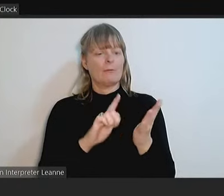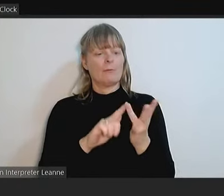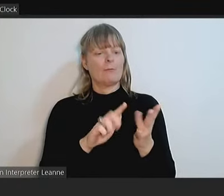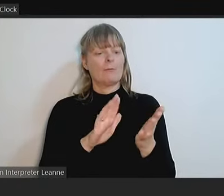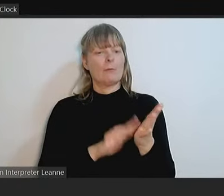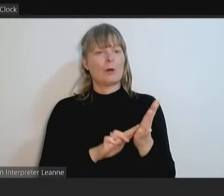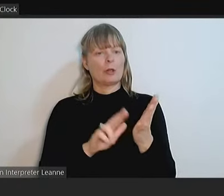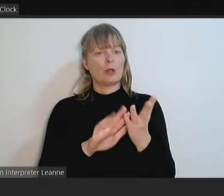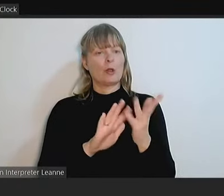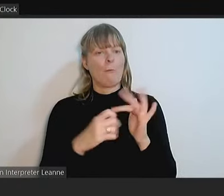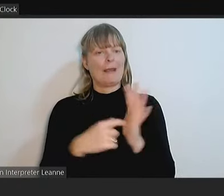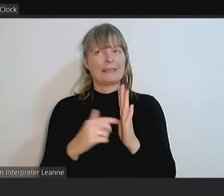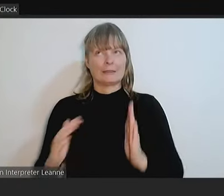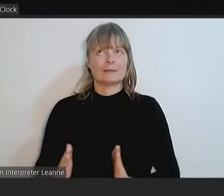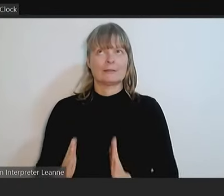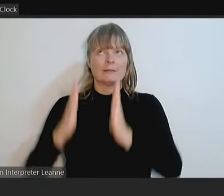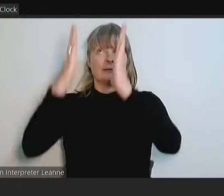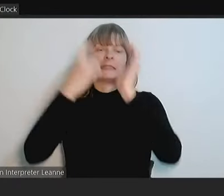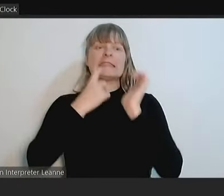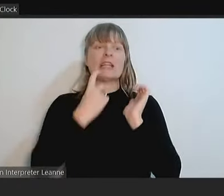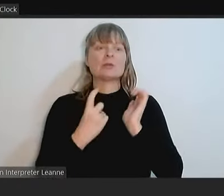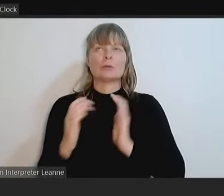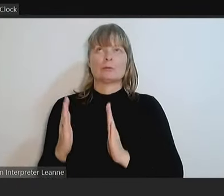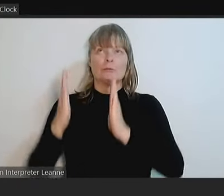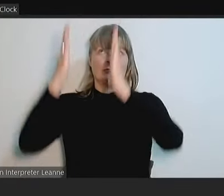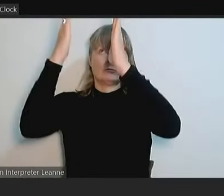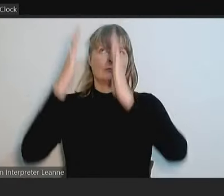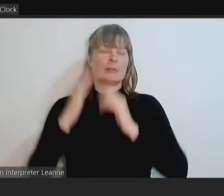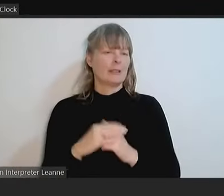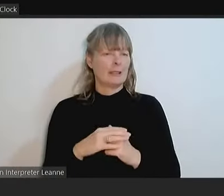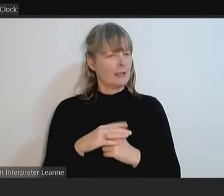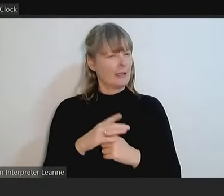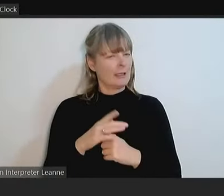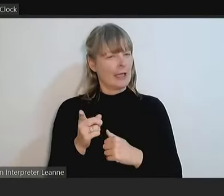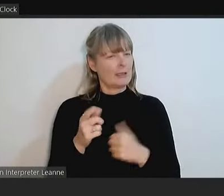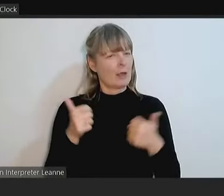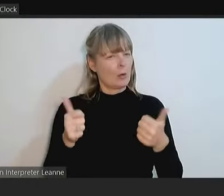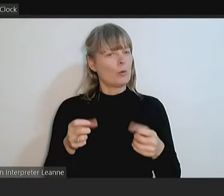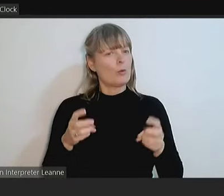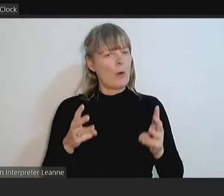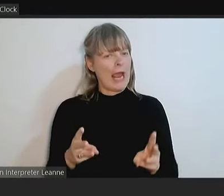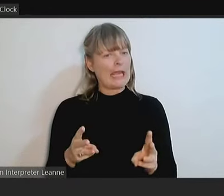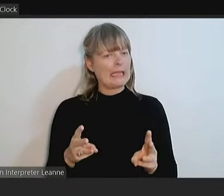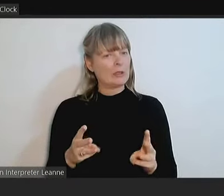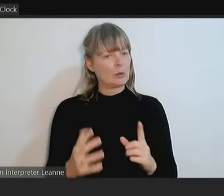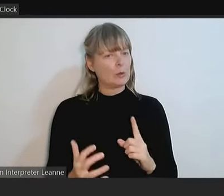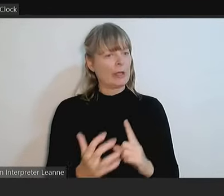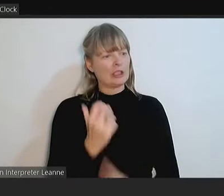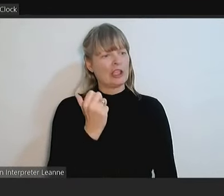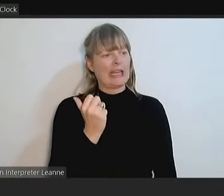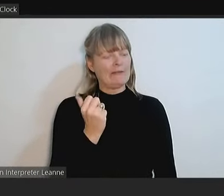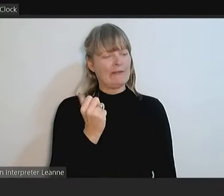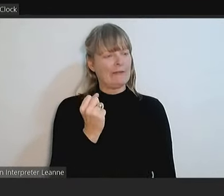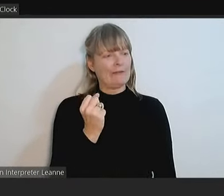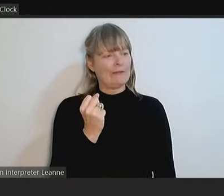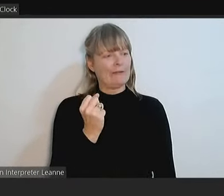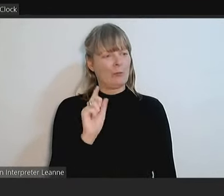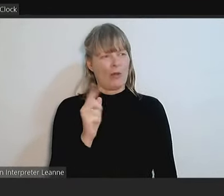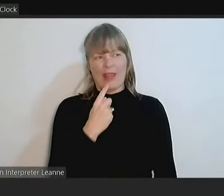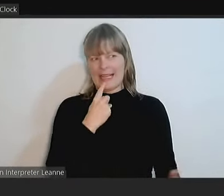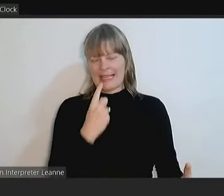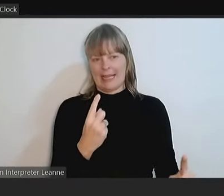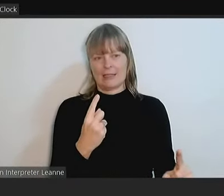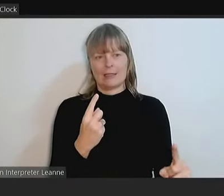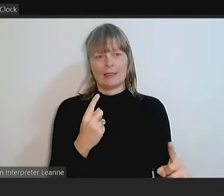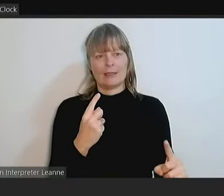way to achieve what Councillor Messina and Councillor Greco are seeking to achieve here. I think at the end of my street there